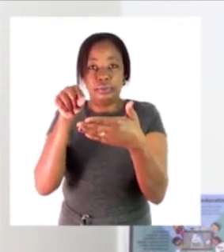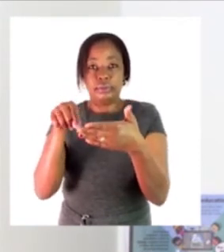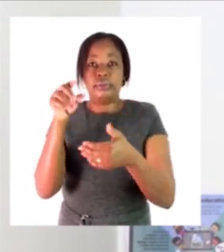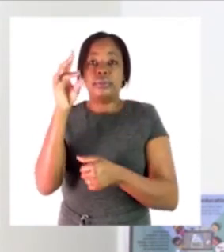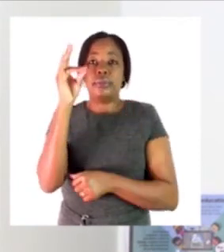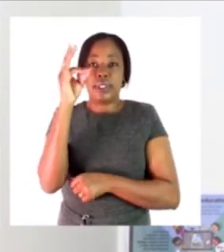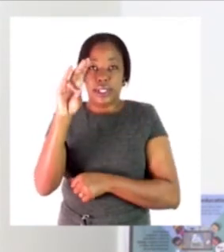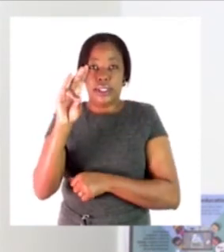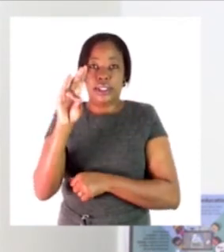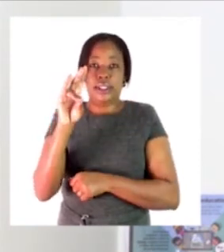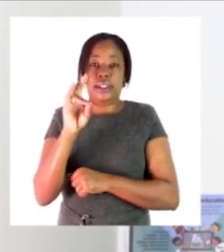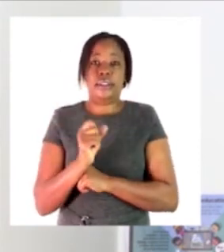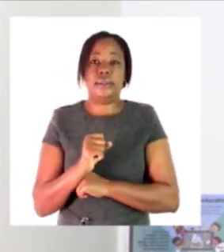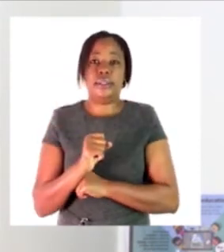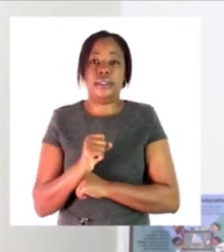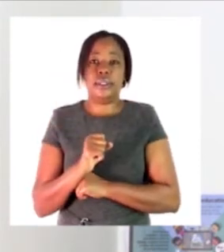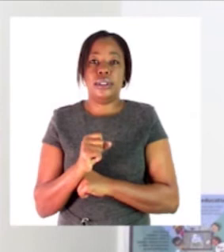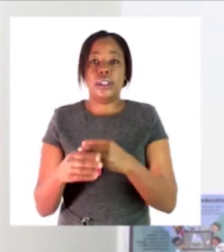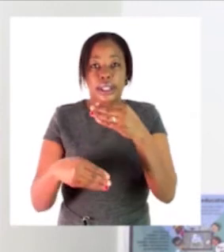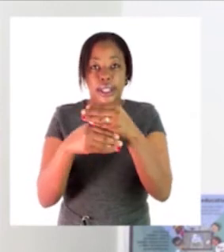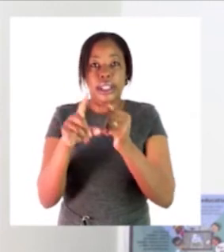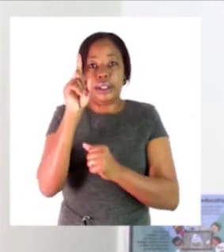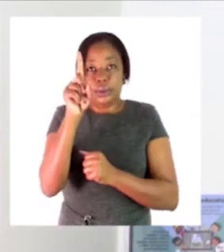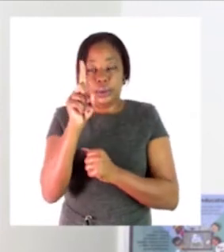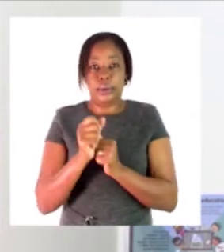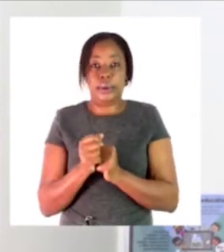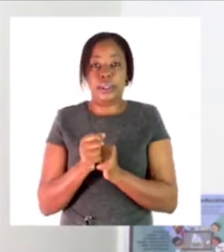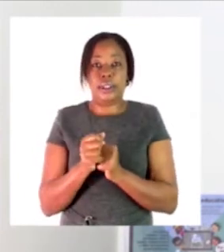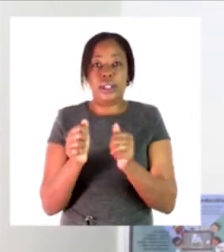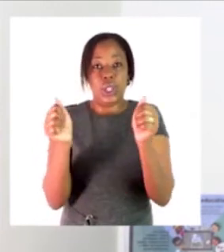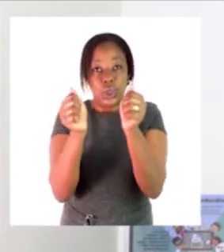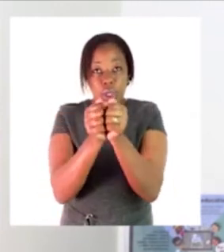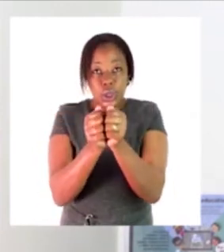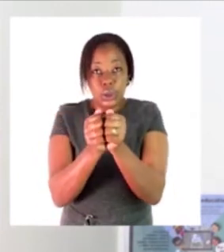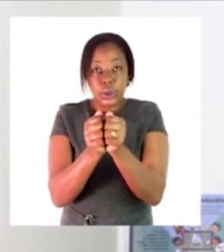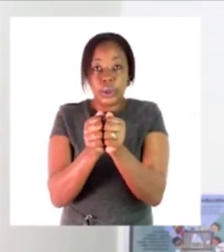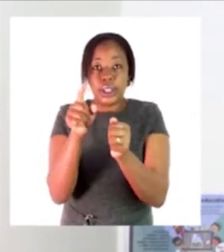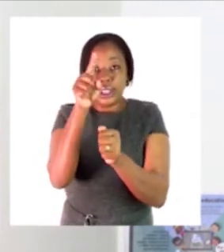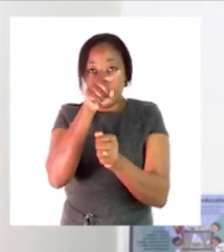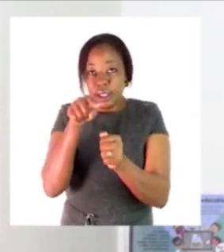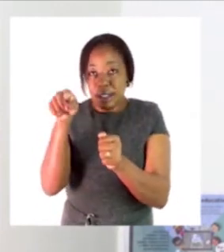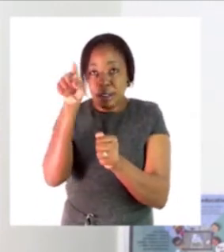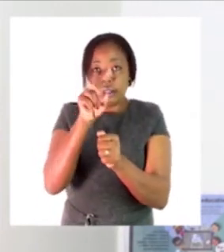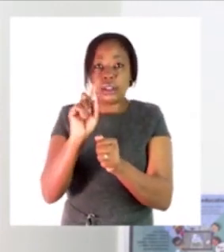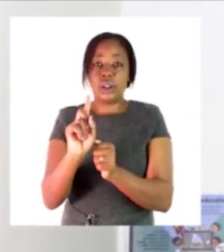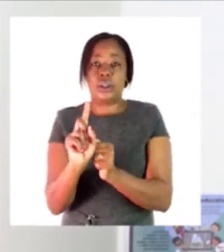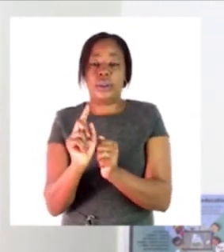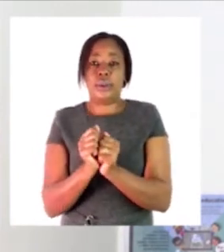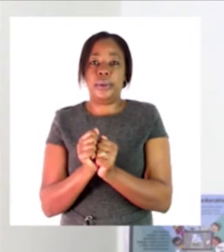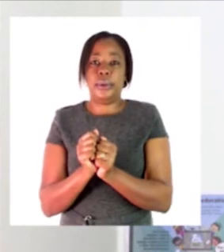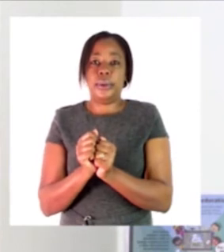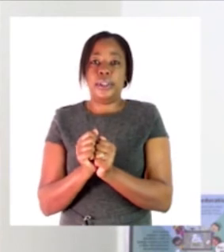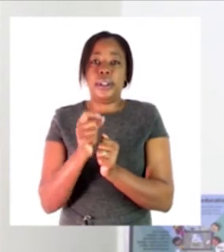five six seven plus what plus one so when i'm plusing i have now to count everything